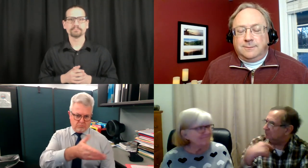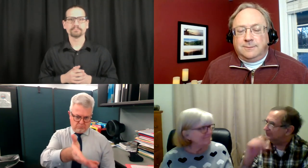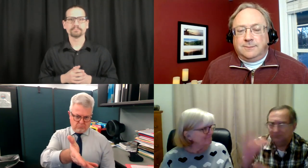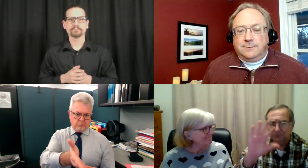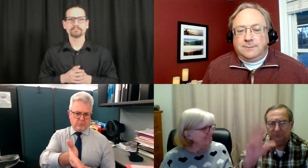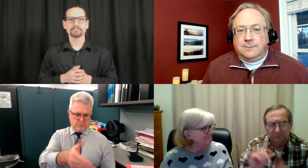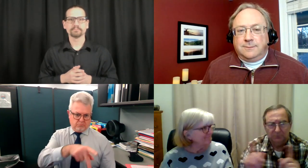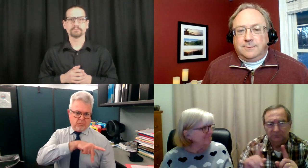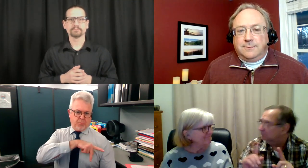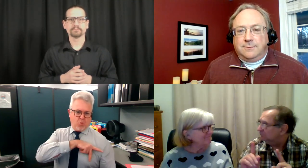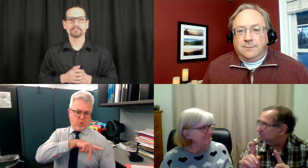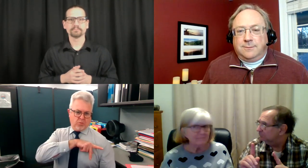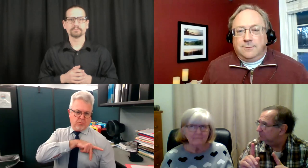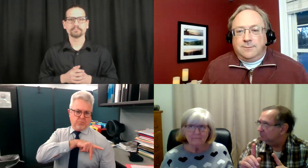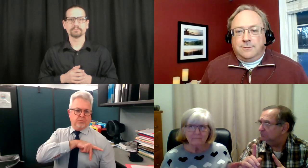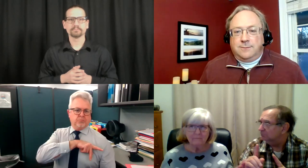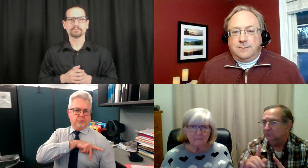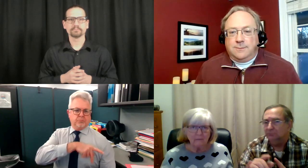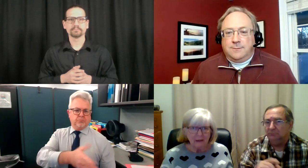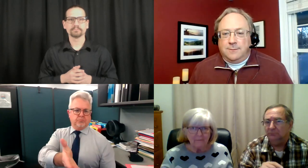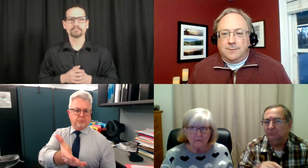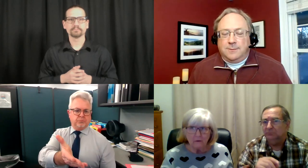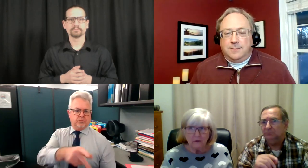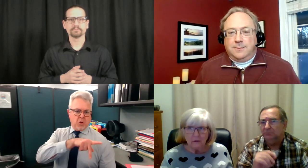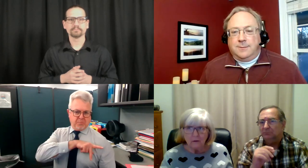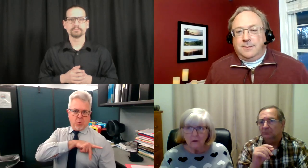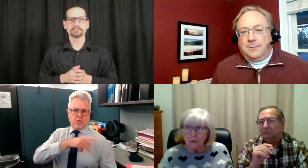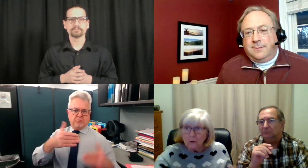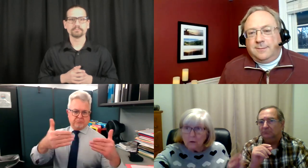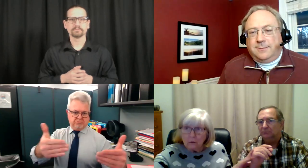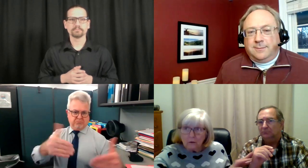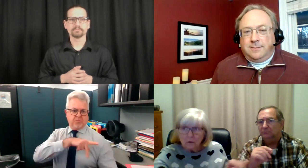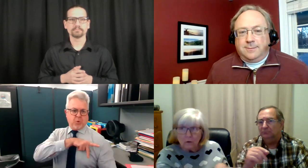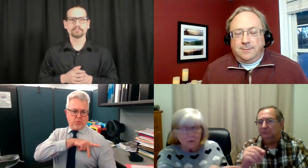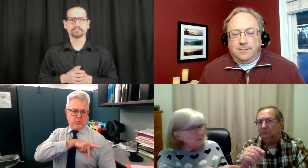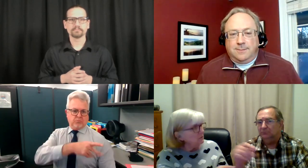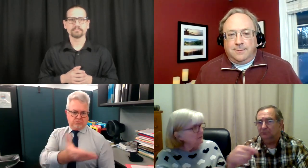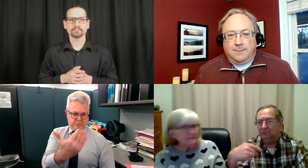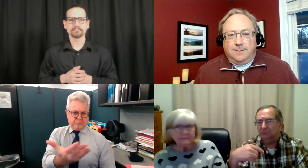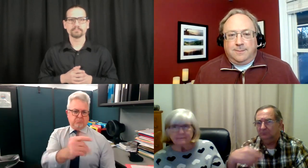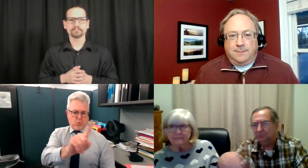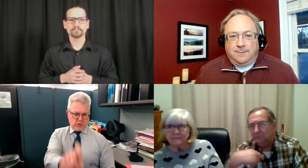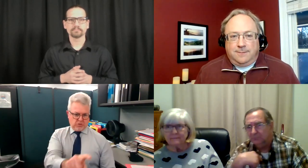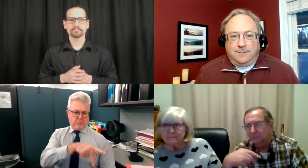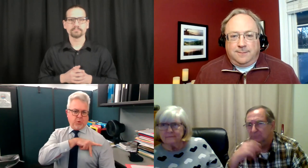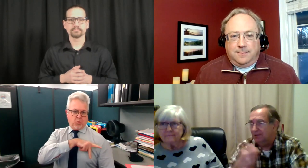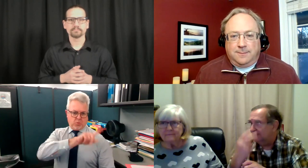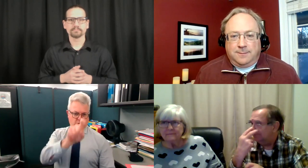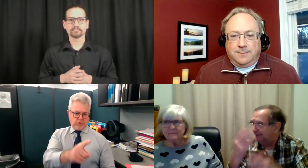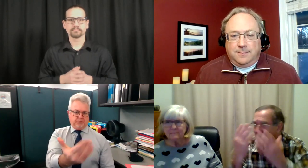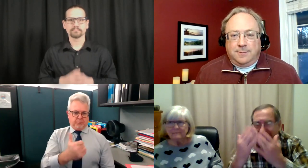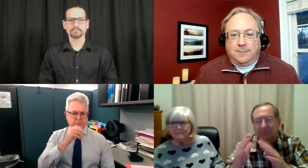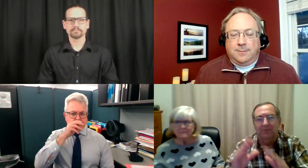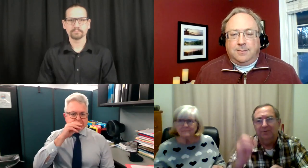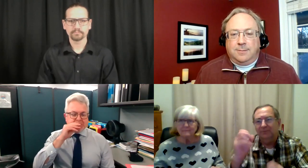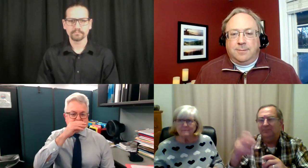And did you have a question? Yes, I have another question. Paul, you're there right there with Jane. can see you. Very